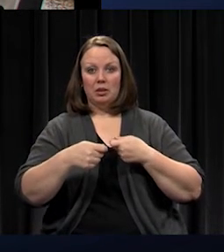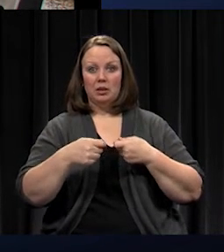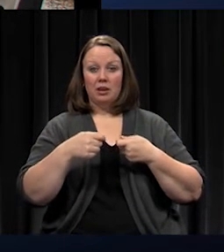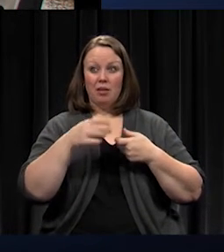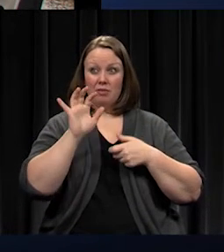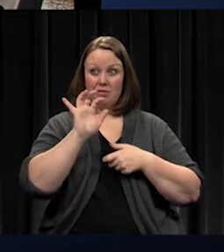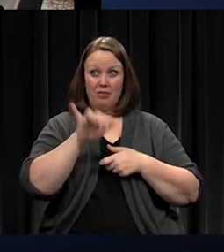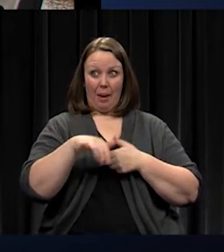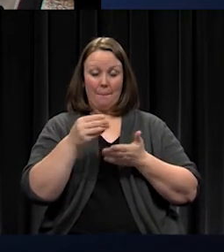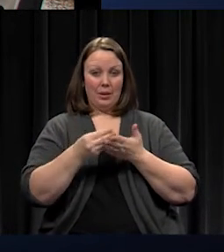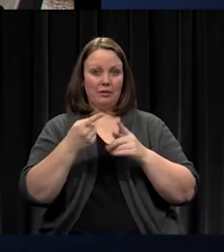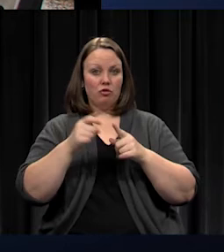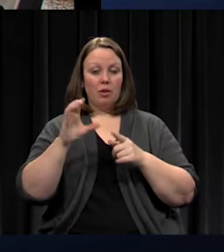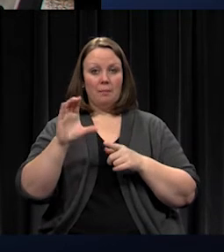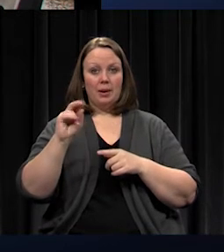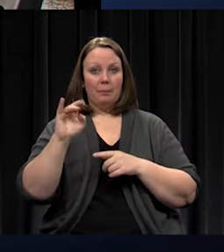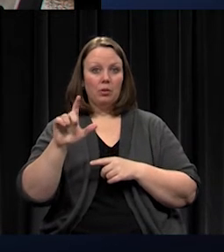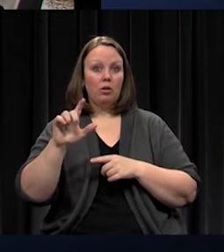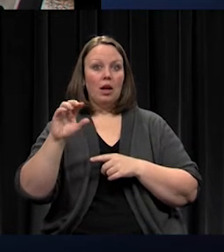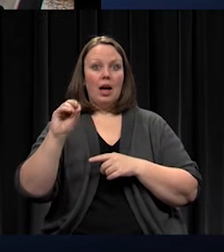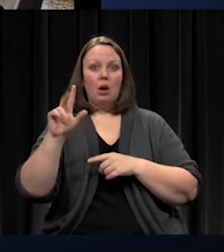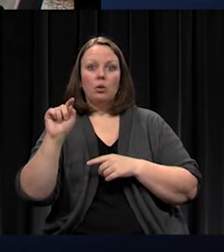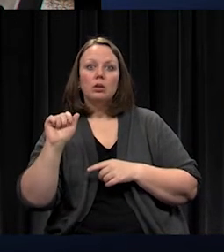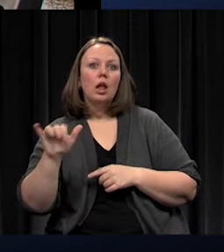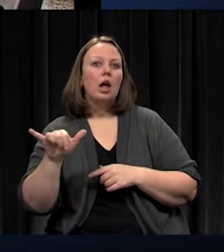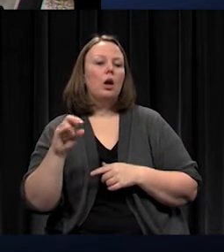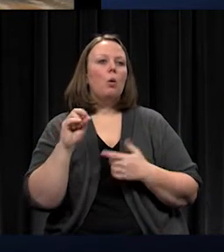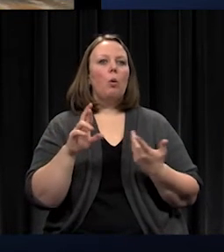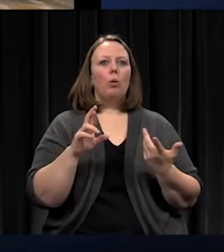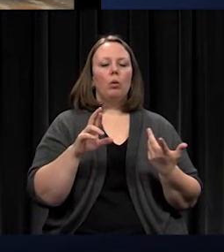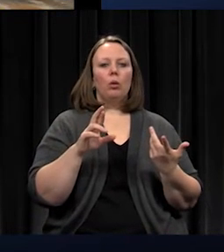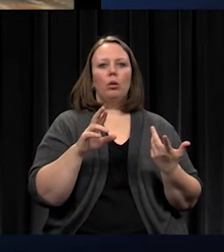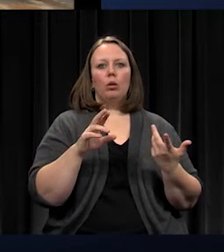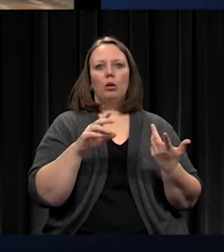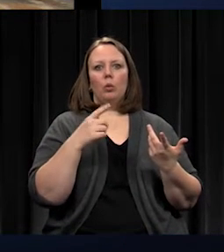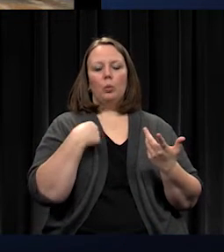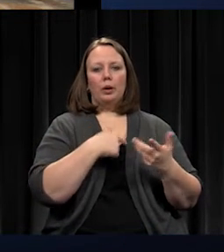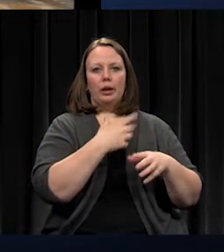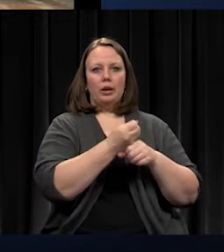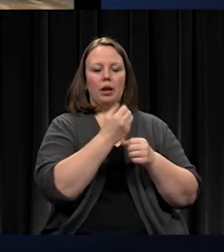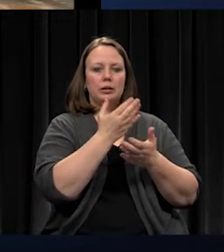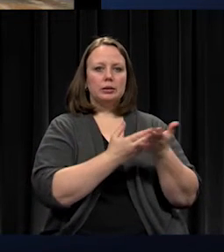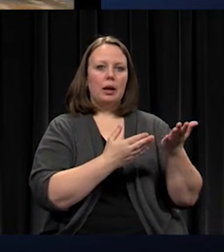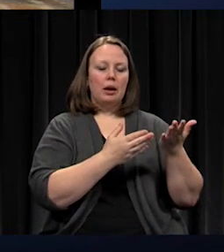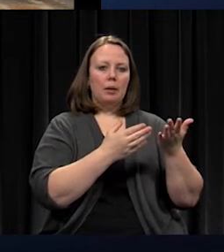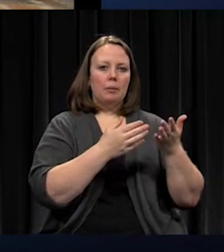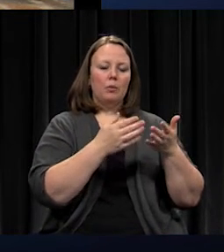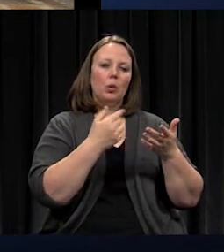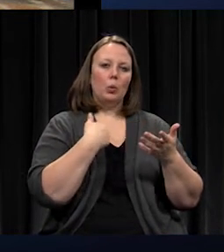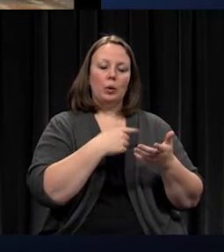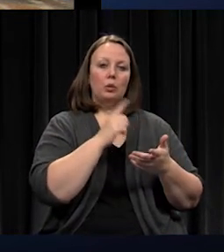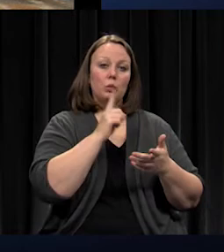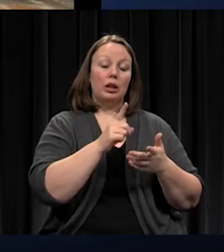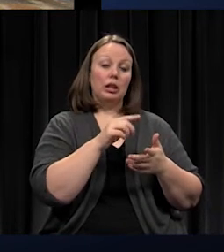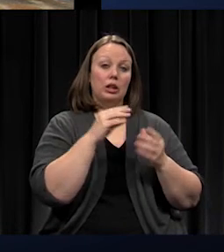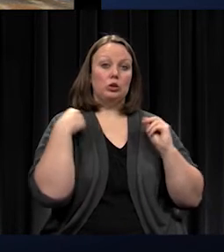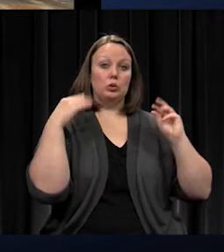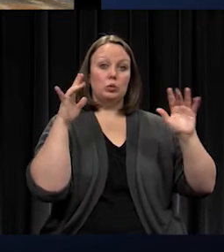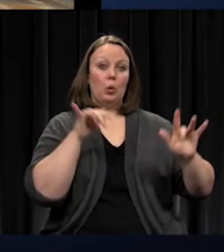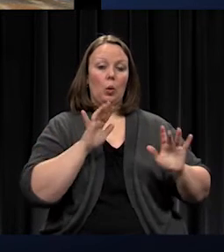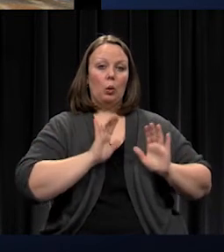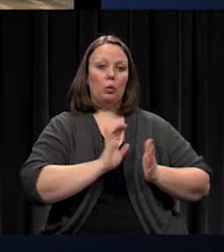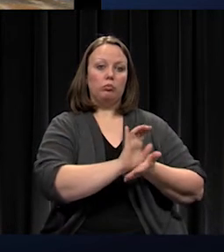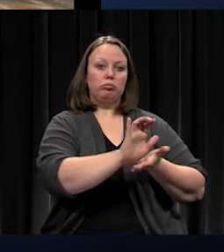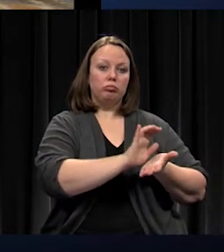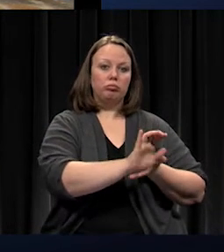we gotten some vehicles because we've been trying to push off? Does it need a jump start? Do we need a little bit of bond dollars? We push a lot of snow in the winter. Luckily, we haven't